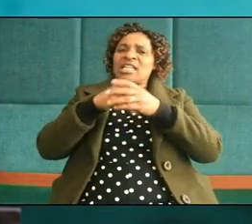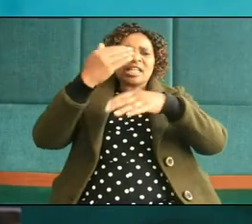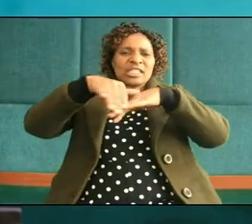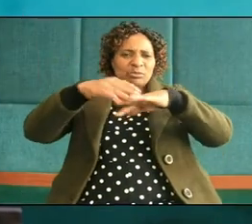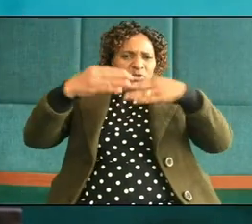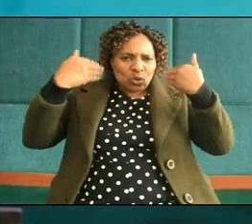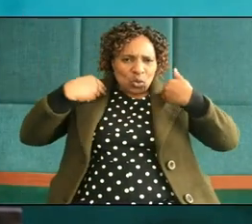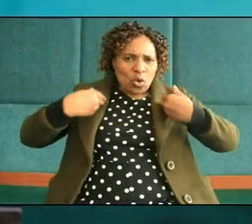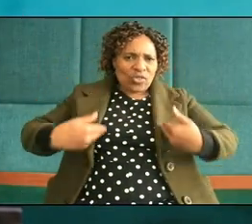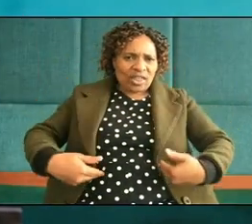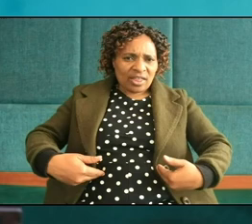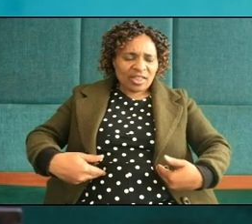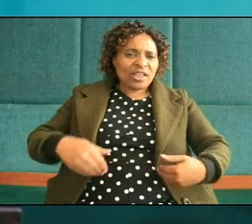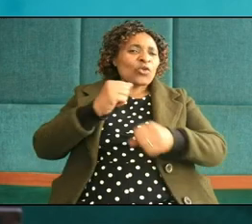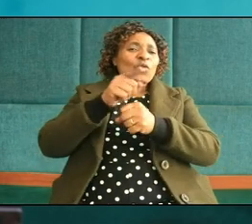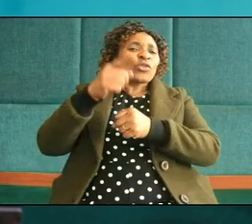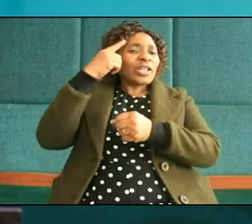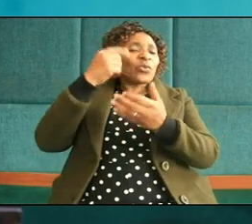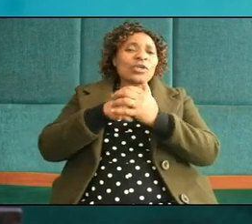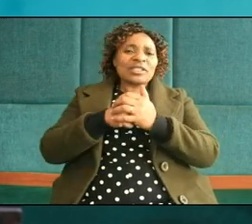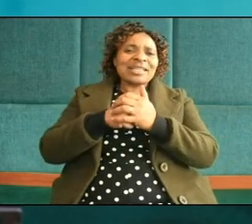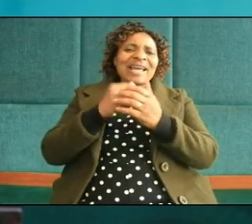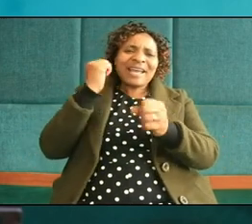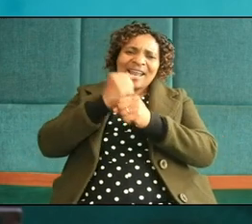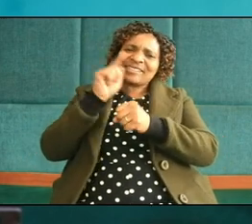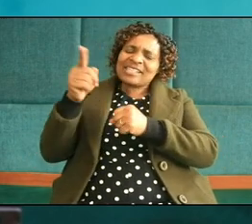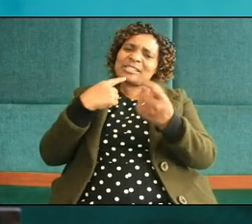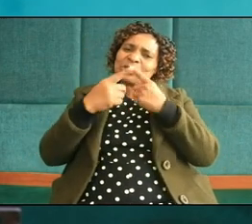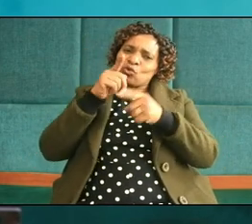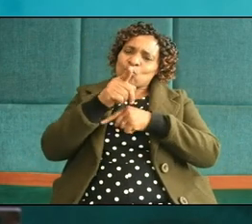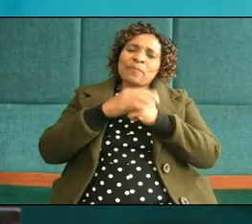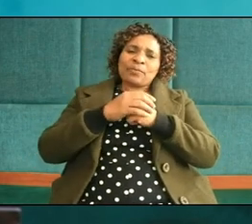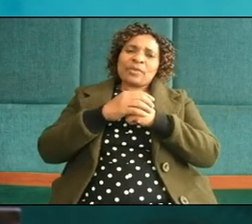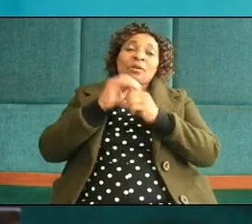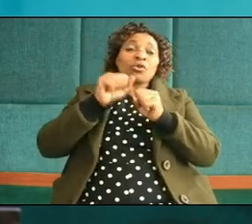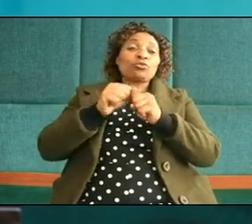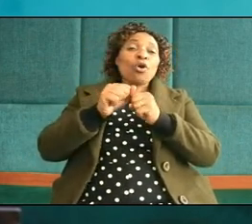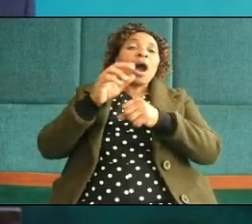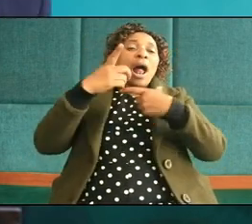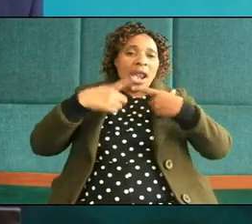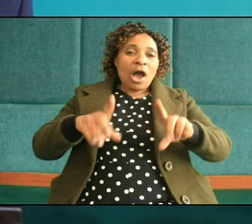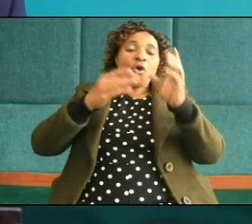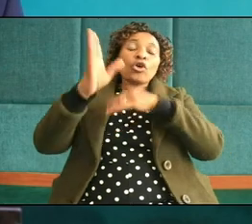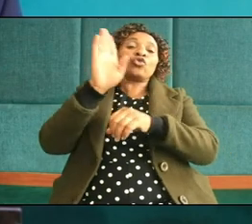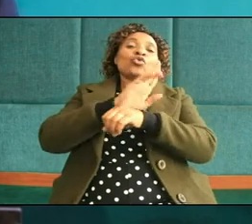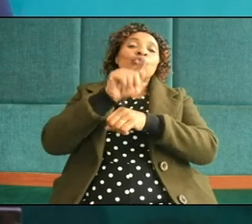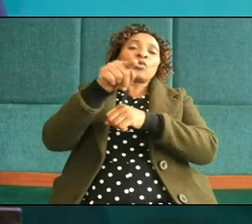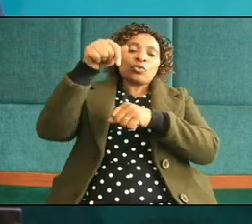did God speak to you are you going to allow God to use you this morning